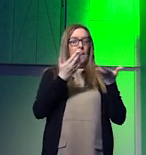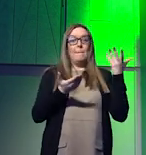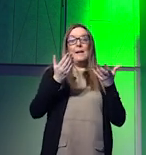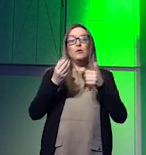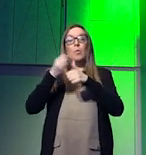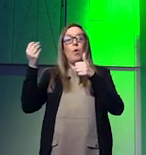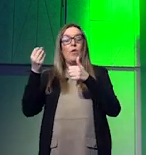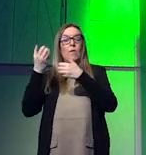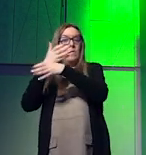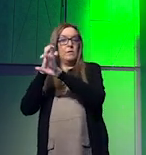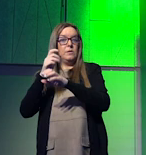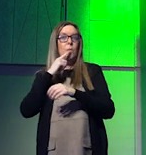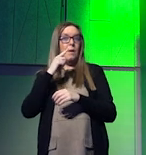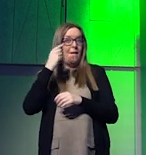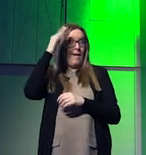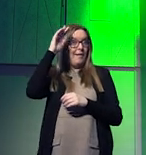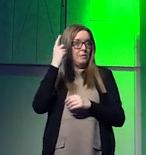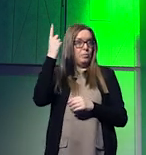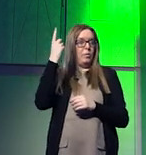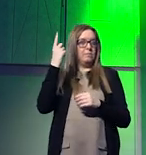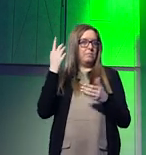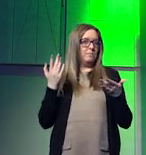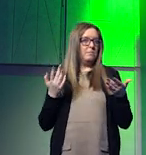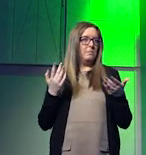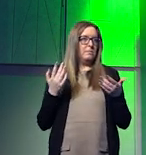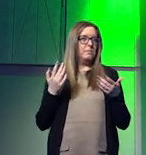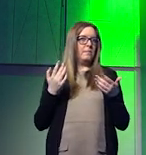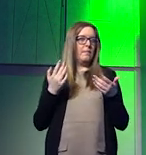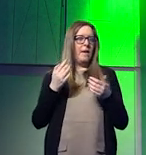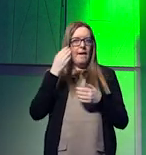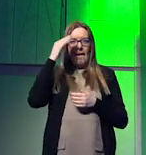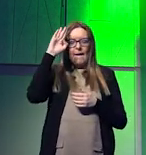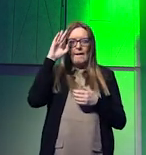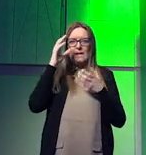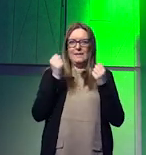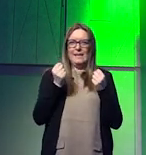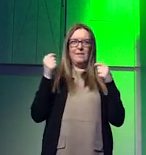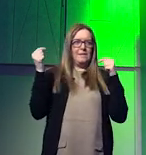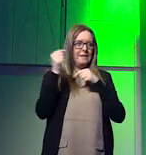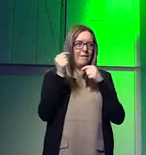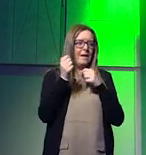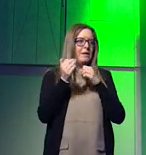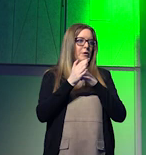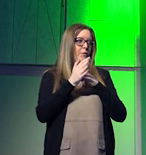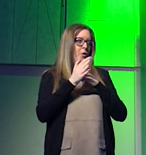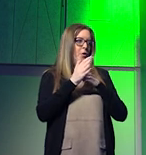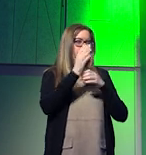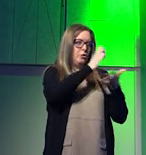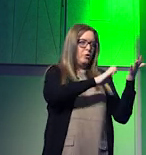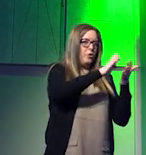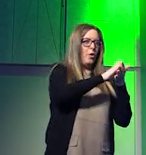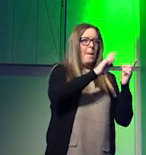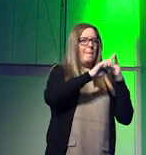Ireland is actually one of them. Ireland is one of the bastions of defense for Europe and for global collective